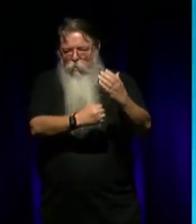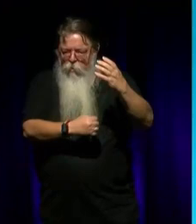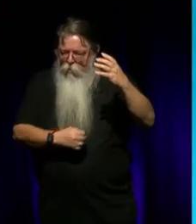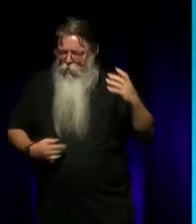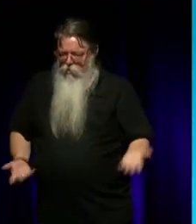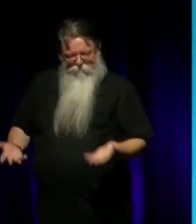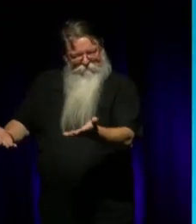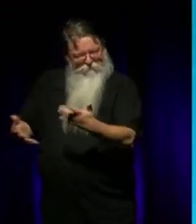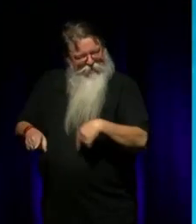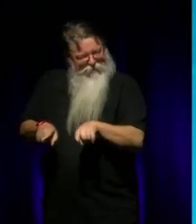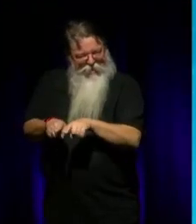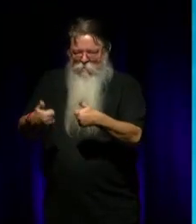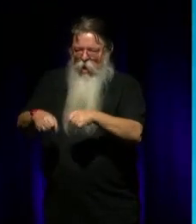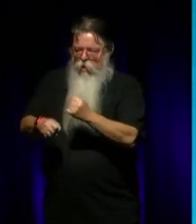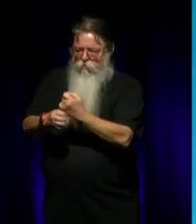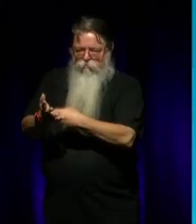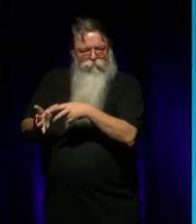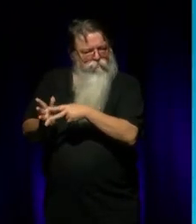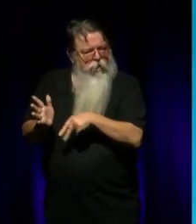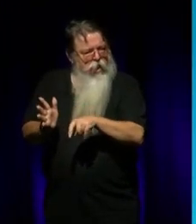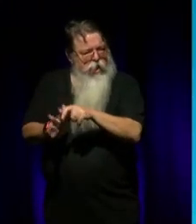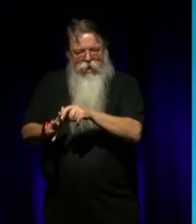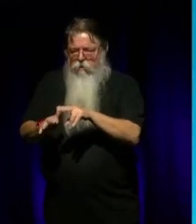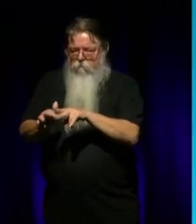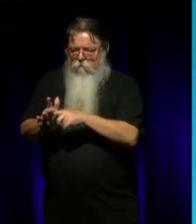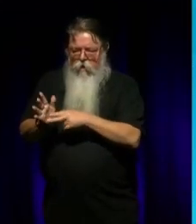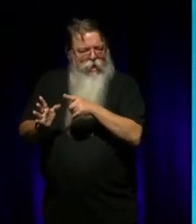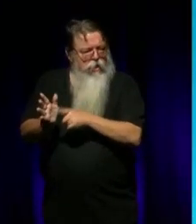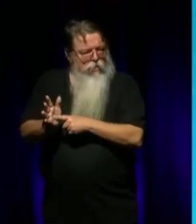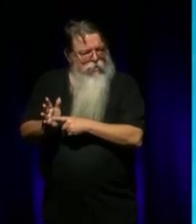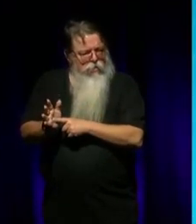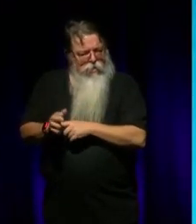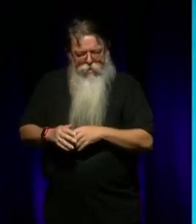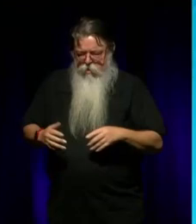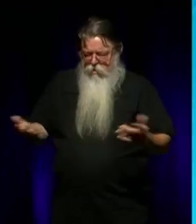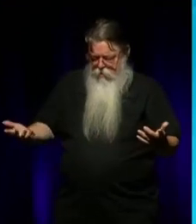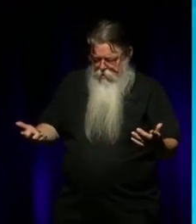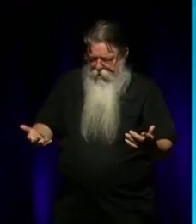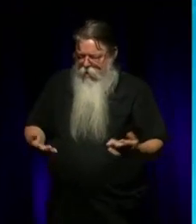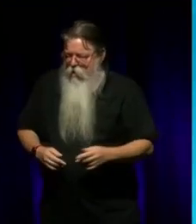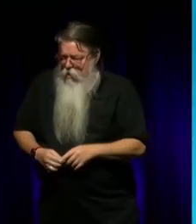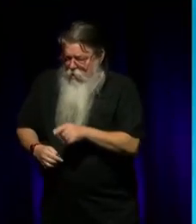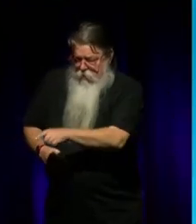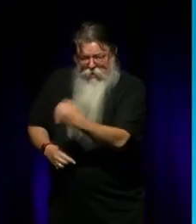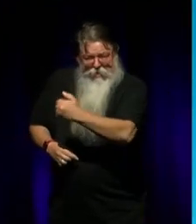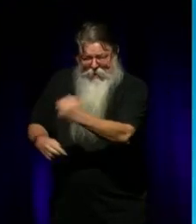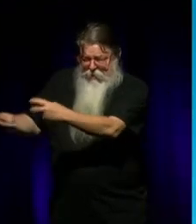You know? Because the dancers, you know, they just don't pop up and you put an Aboriginal ever-ready battery in. Like, they...